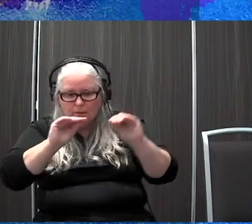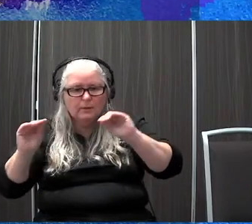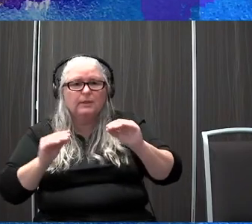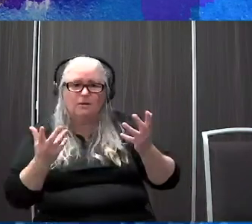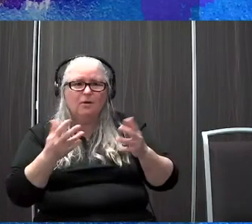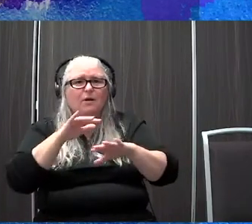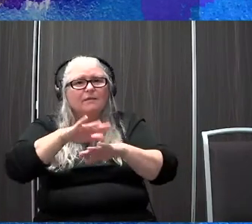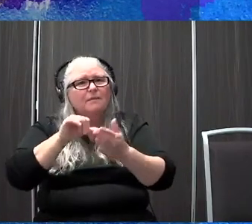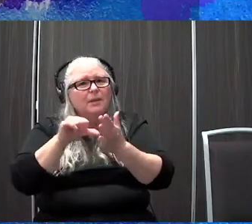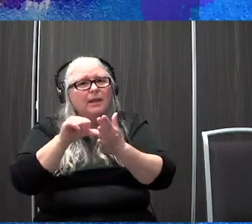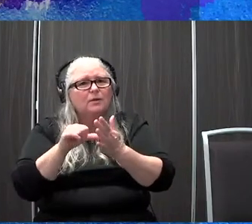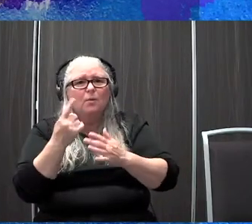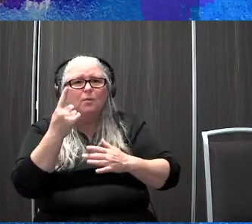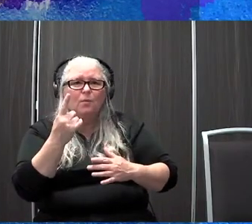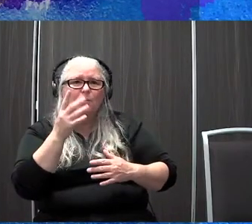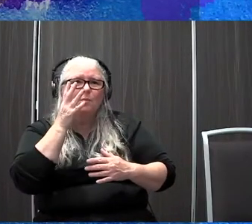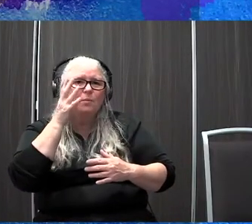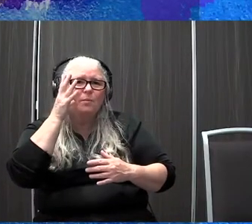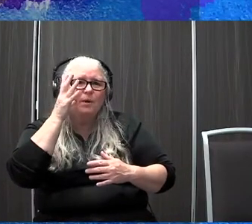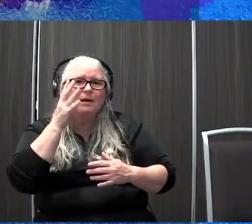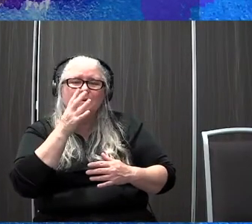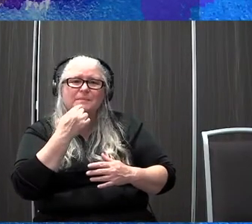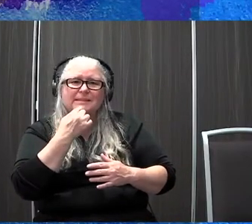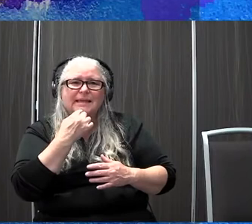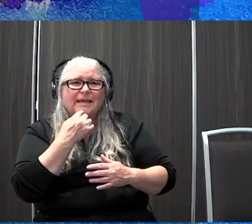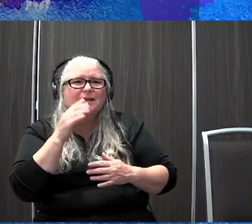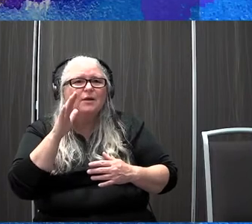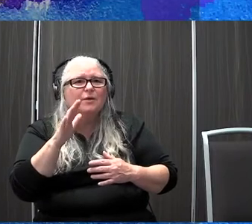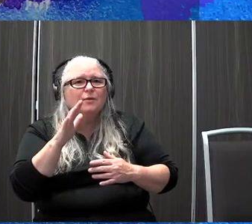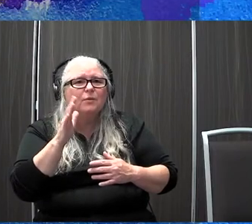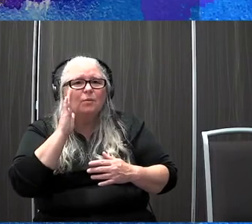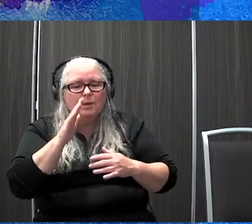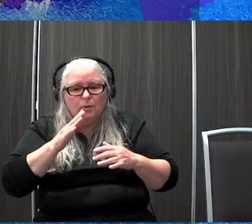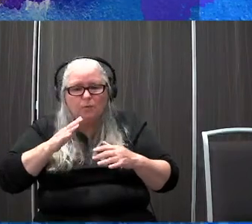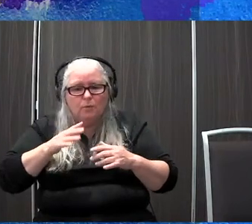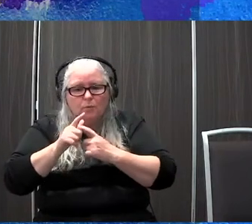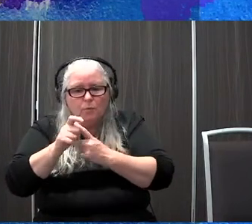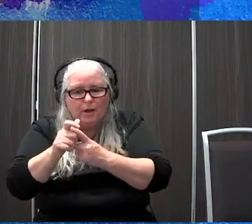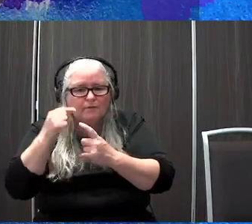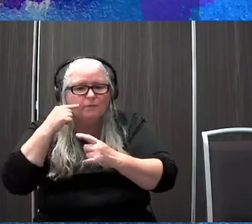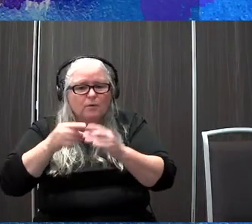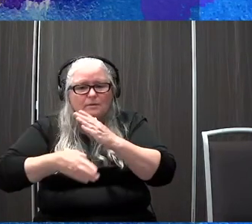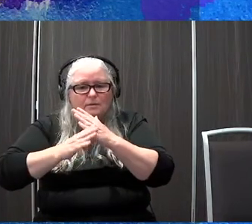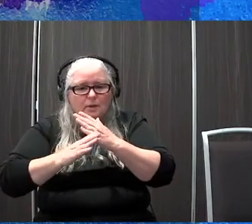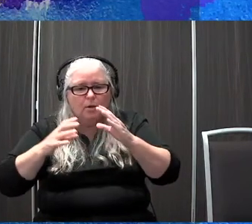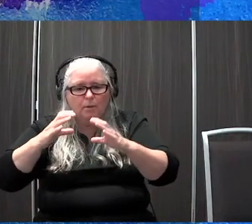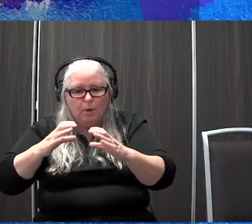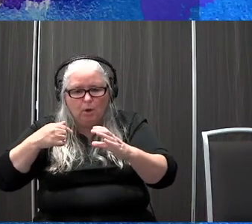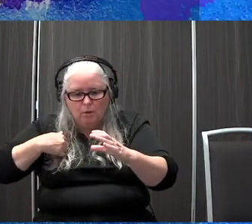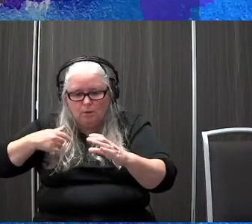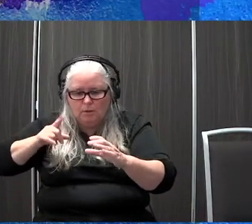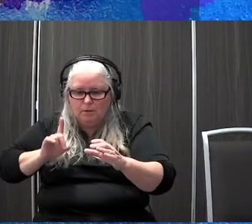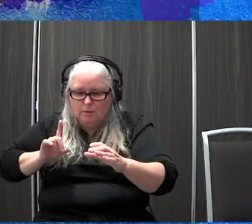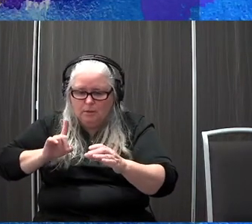um, their mother said that when he runs to kick the soccer ball, he'll approach the soccer ball, but then has to completely stop